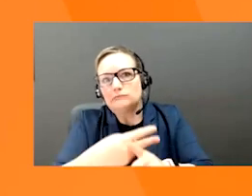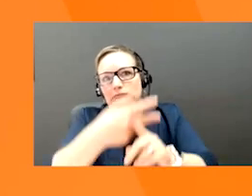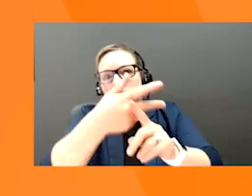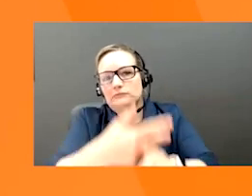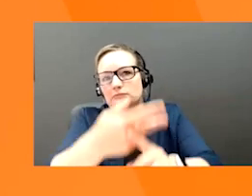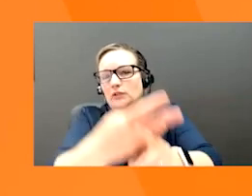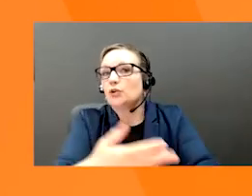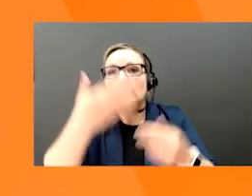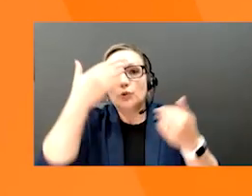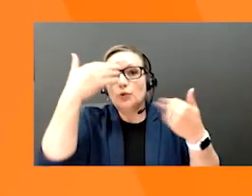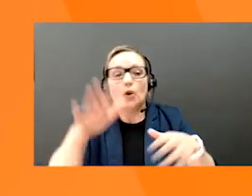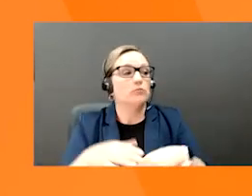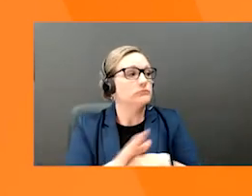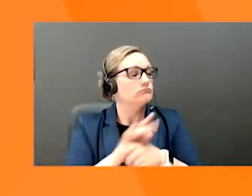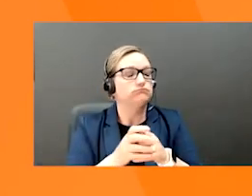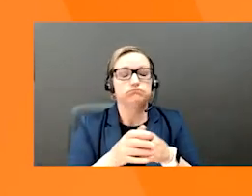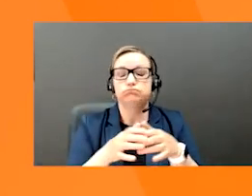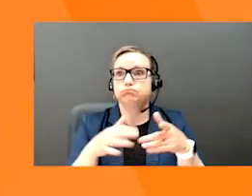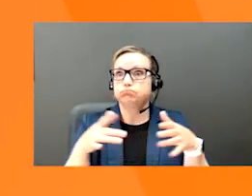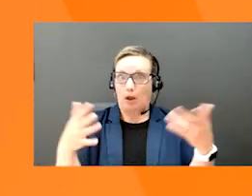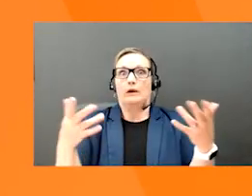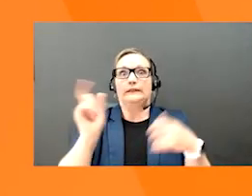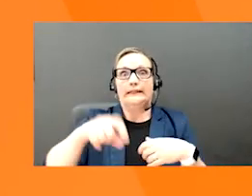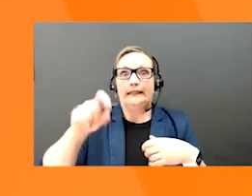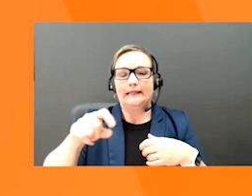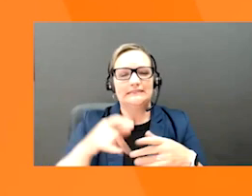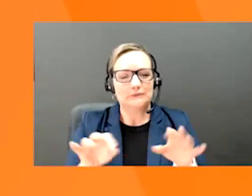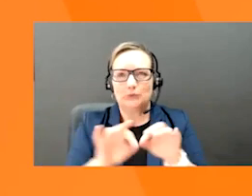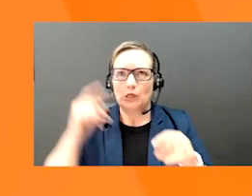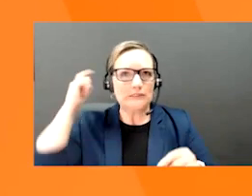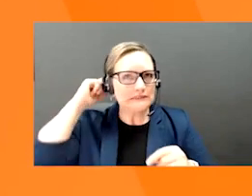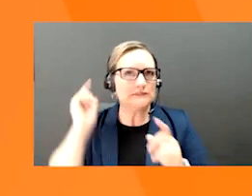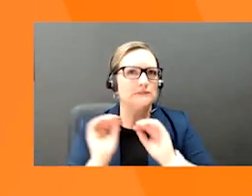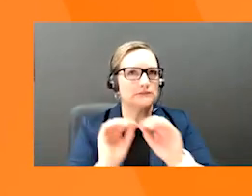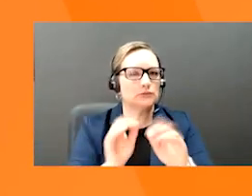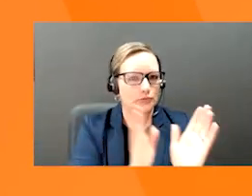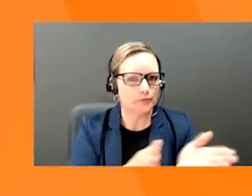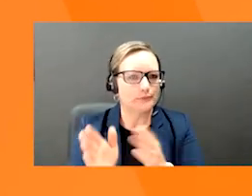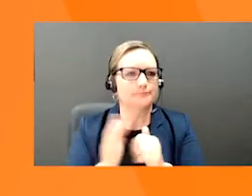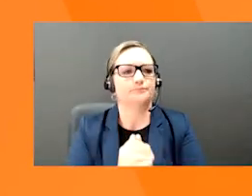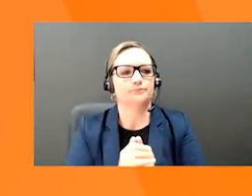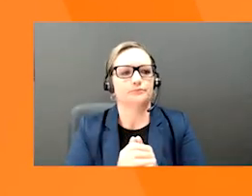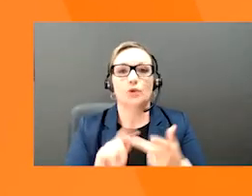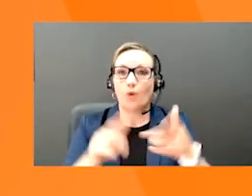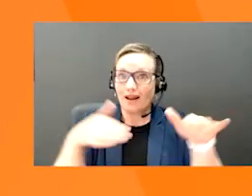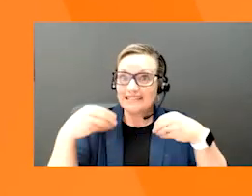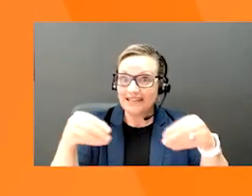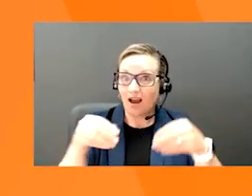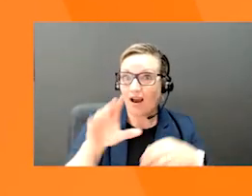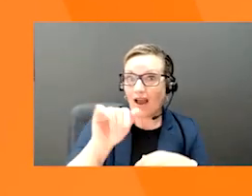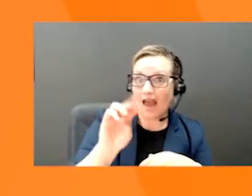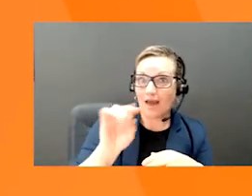You never know how quickly your business will grow. Are you thinking of selling on an online marketplace? Amazon